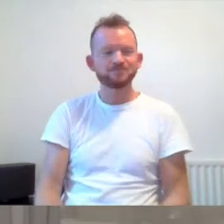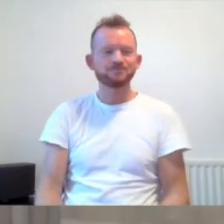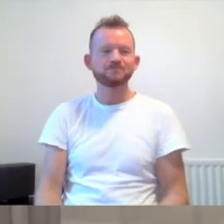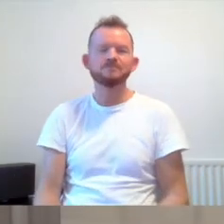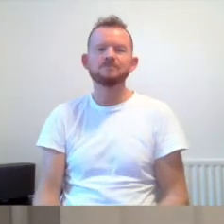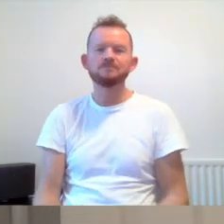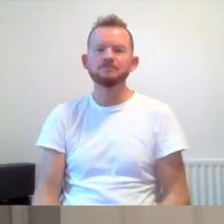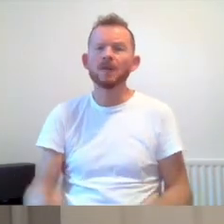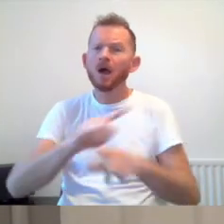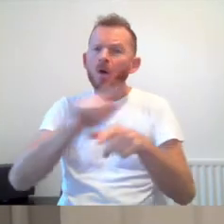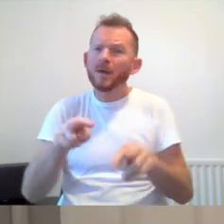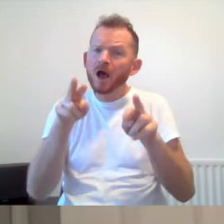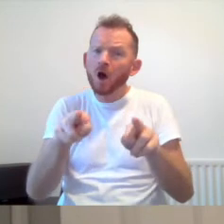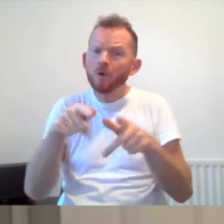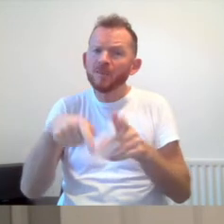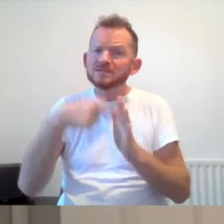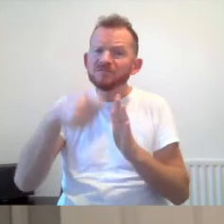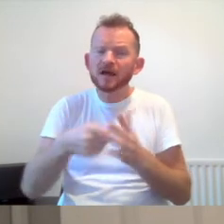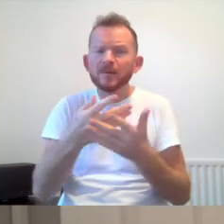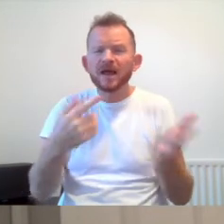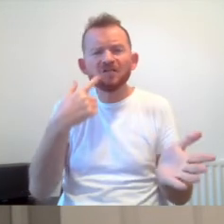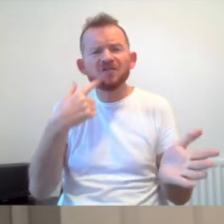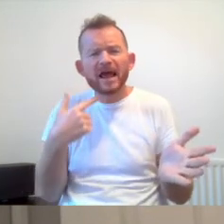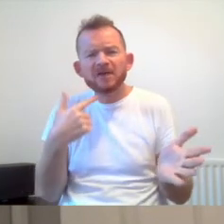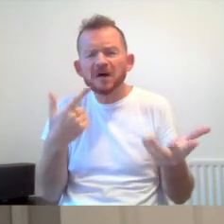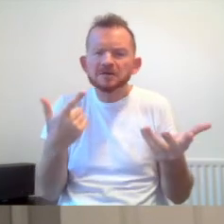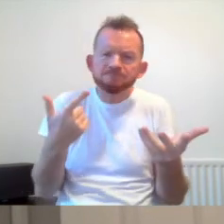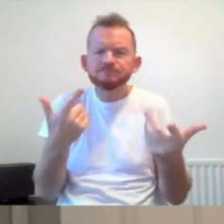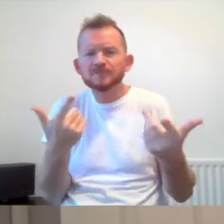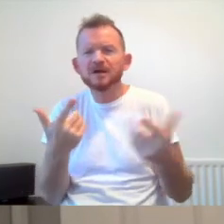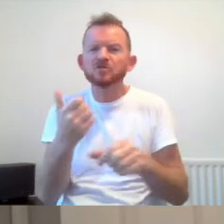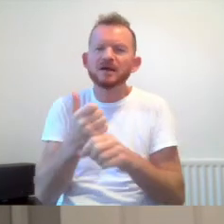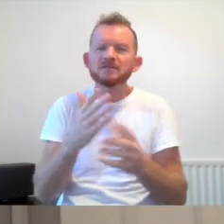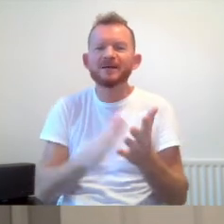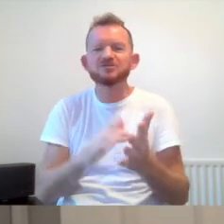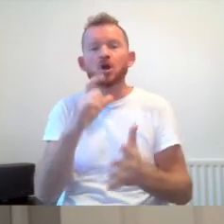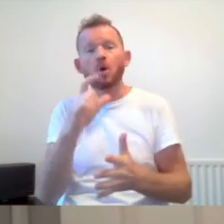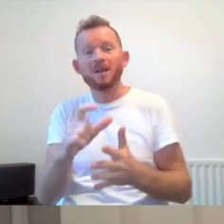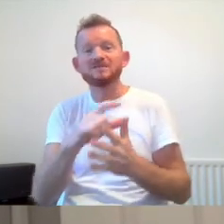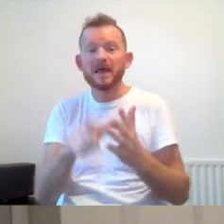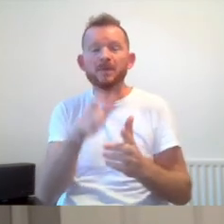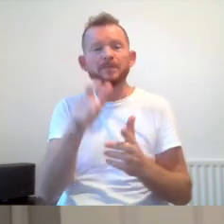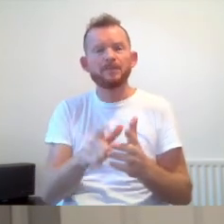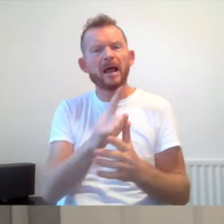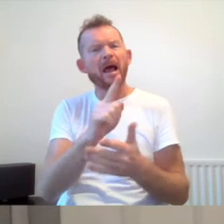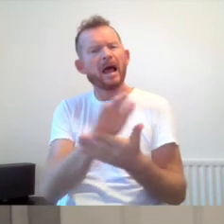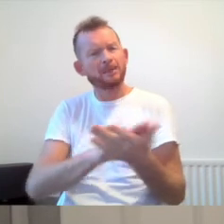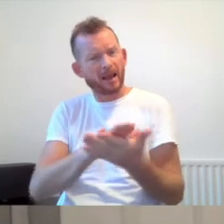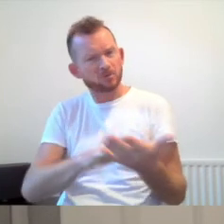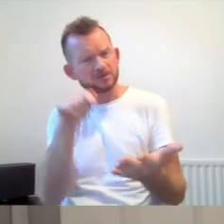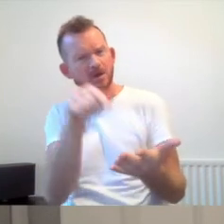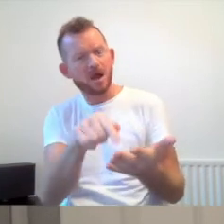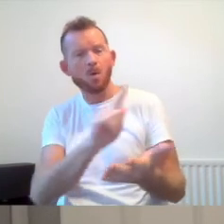We hope this film has given a flavour of what Greater Manchester Coalition of Disabled People is about, and what we've achieved in the